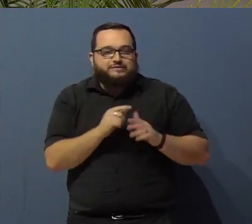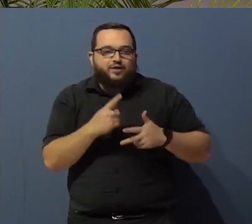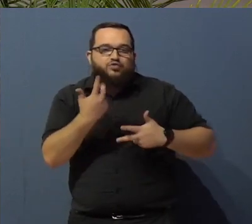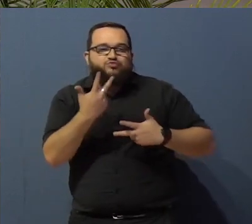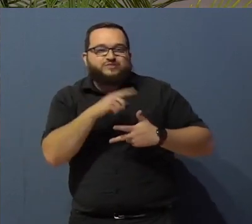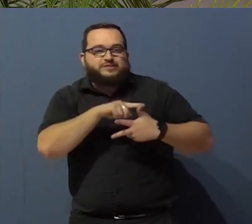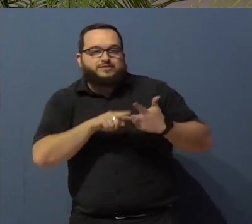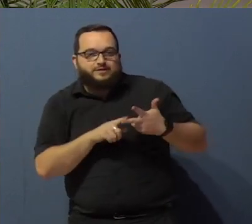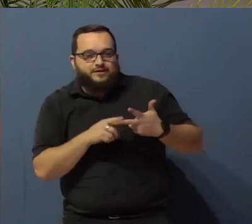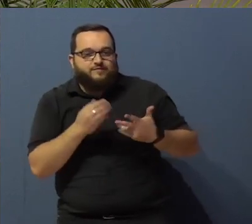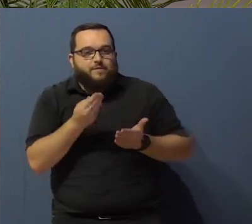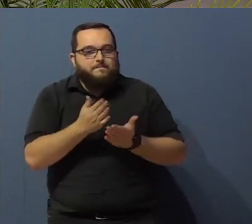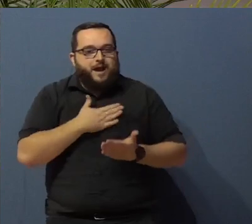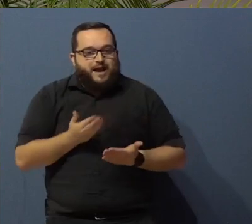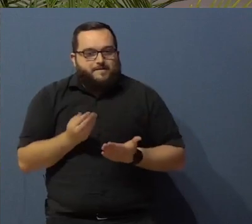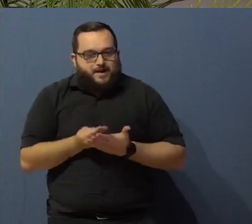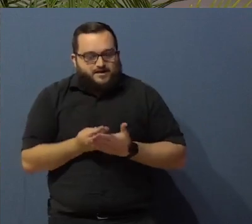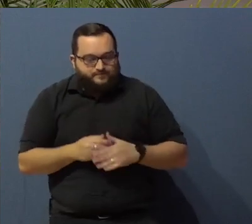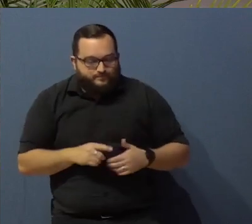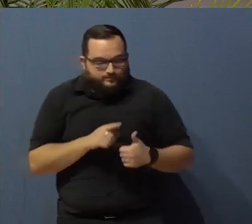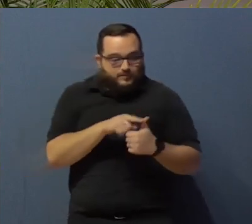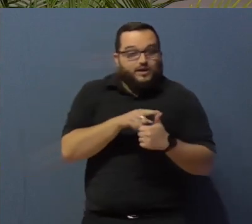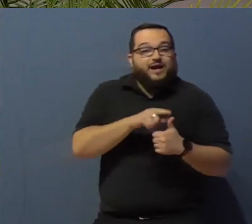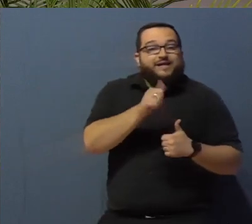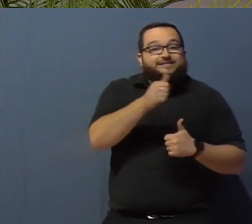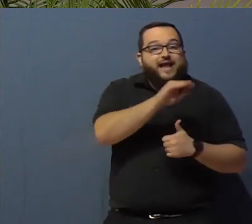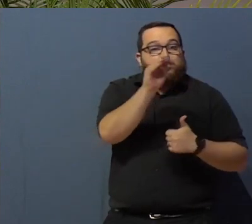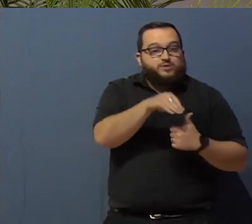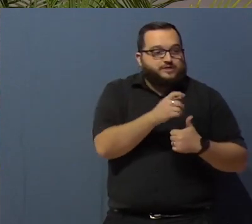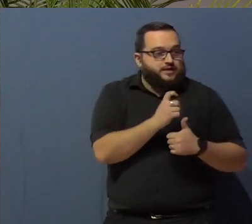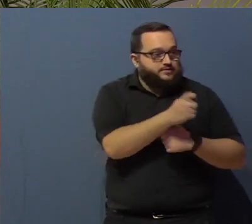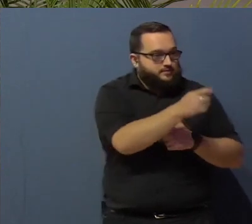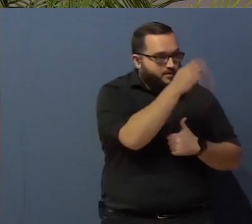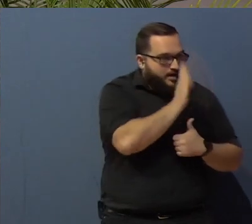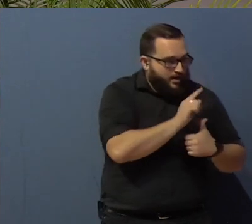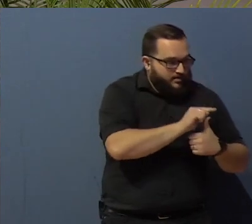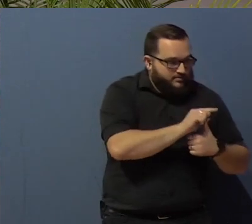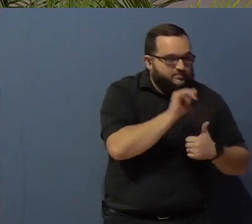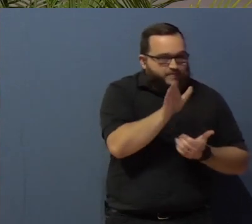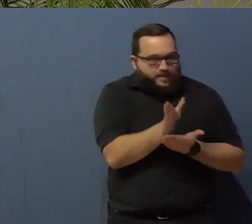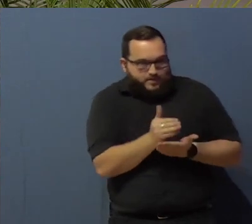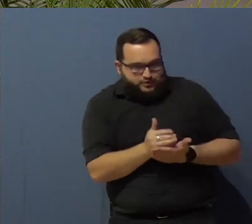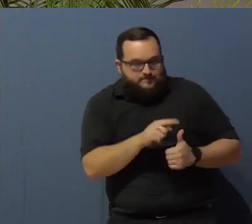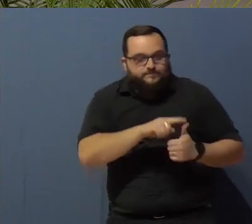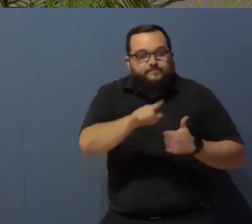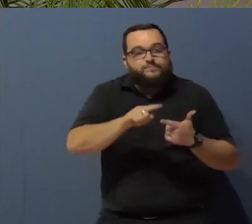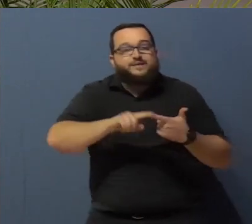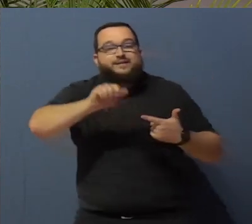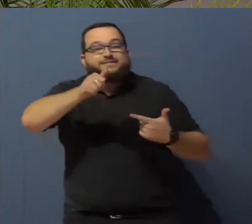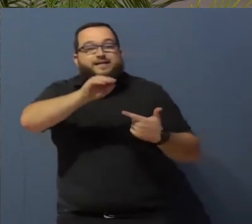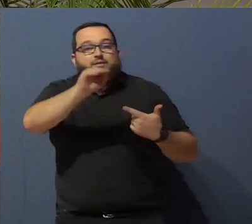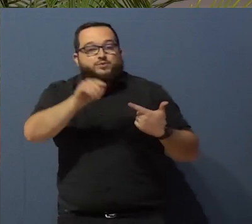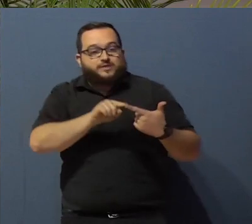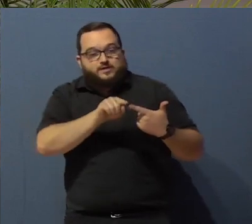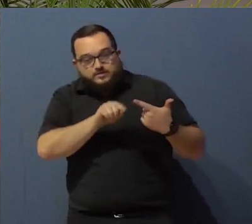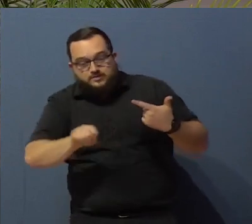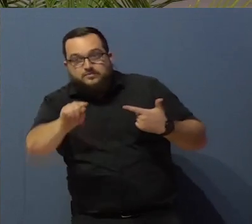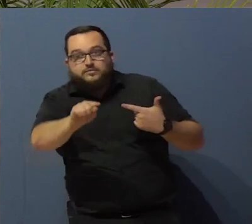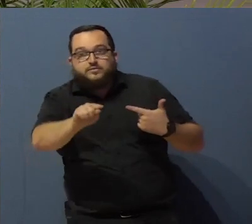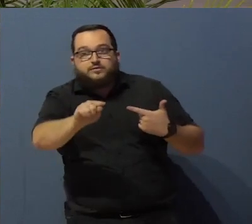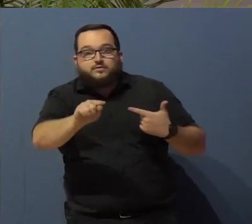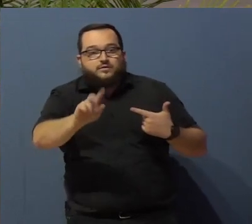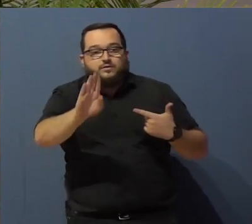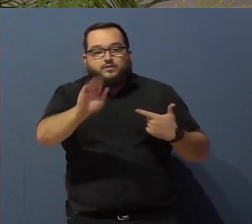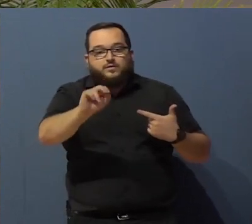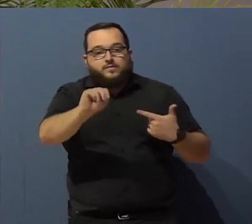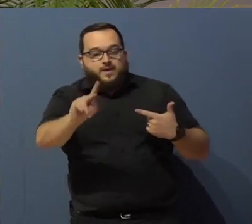that I earned. First 10% goes to God, and that's part of the budgeting. Next 10% goes to the